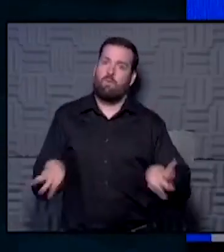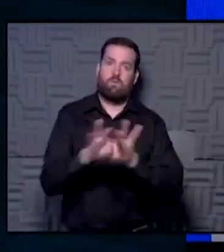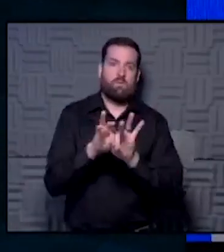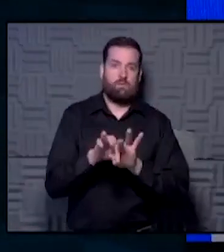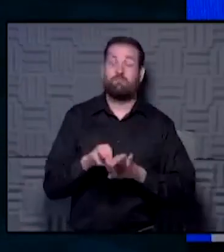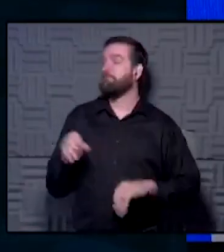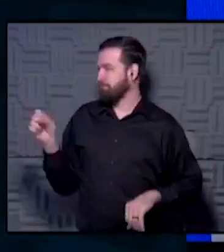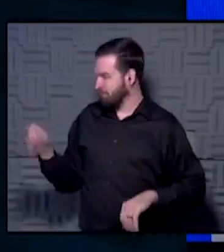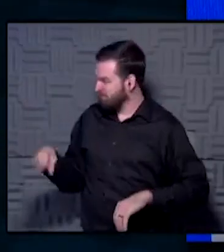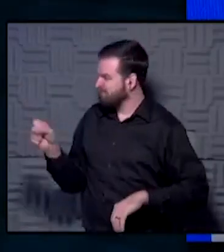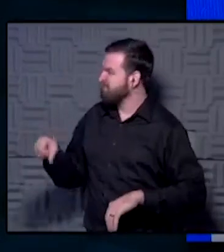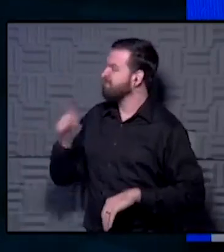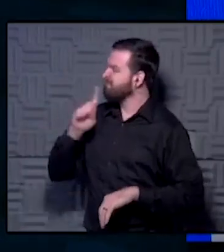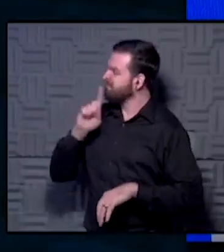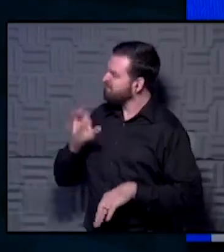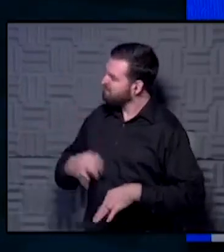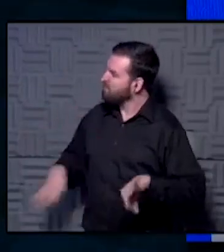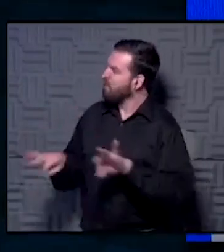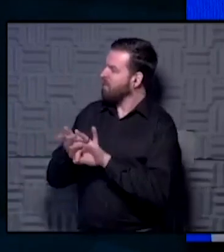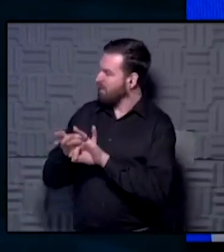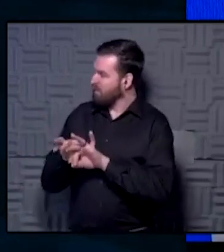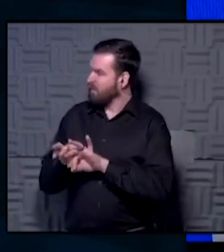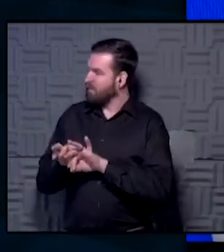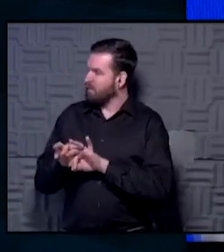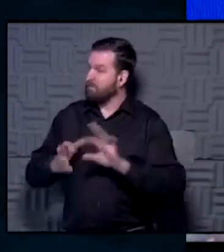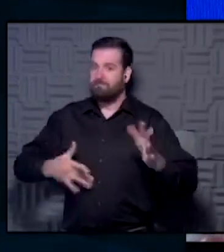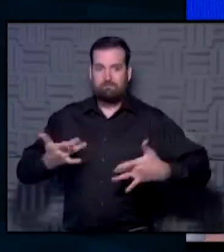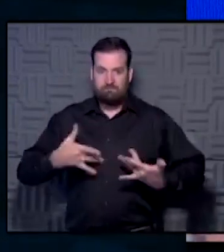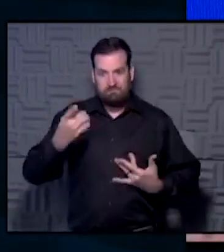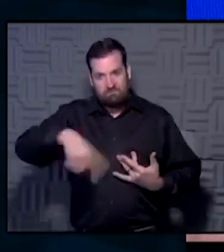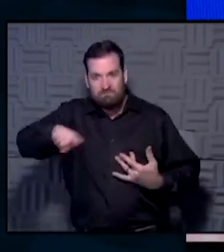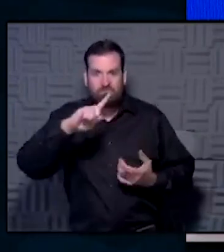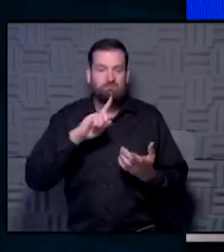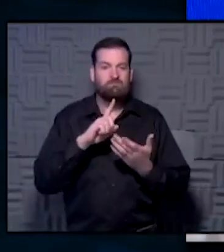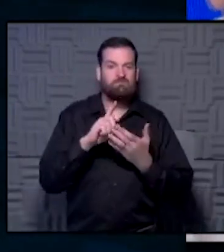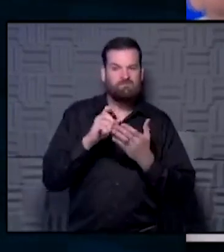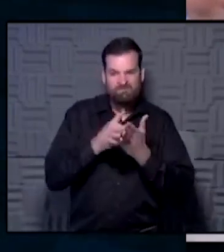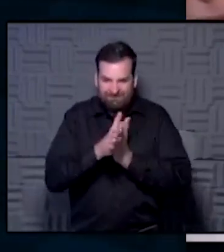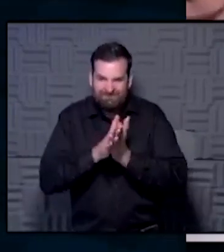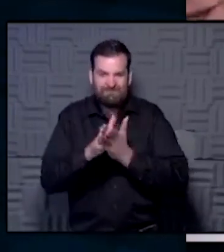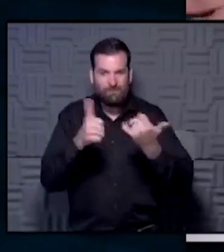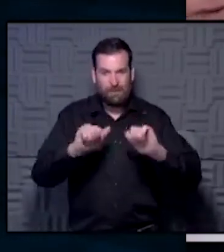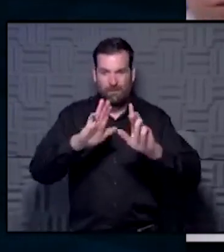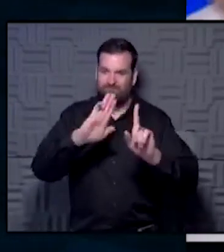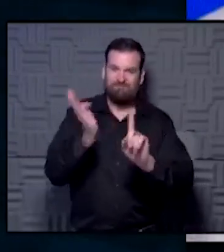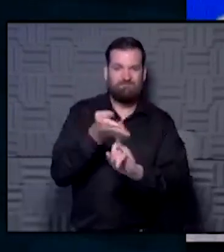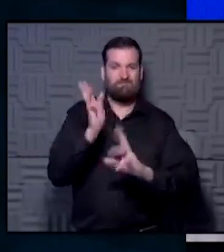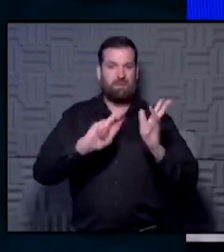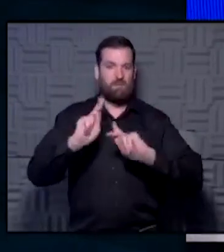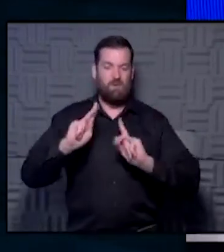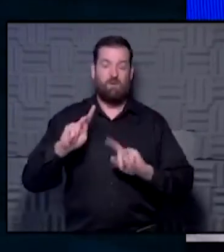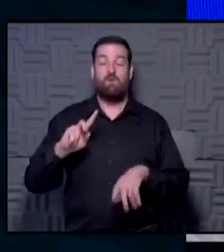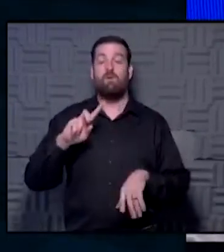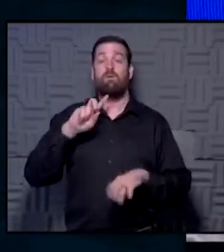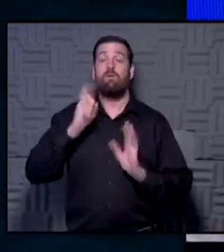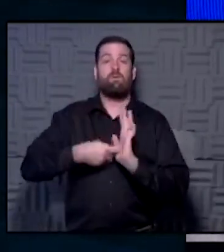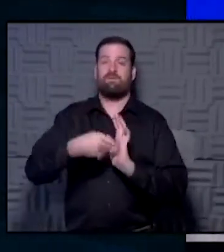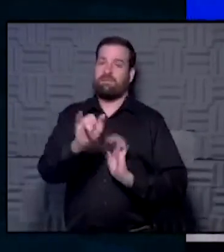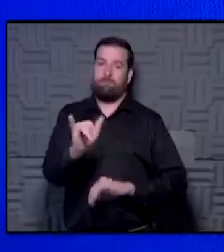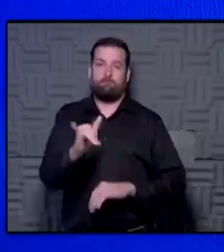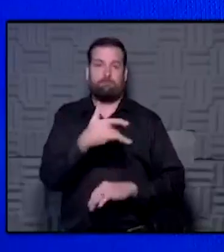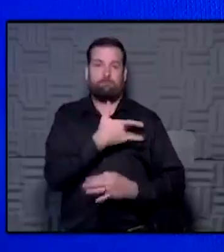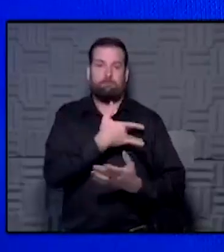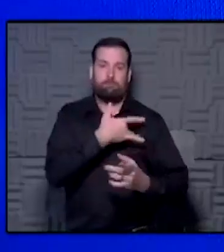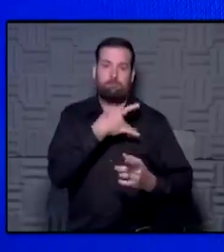Yeah, this is really important. And we're delighted that guys are out there in the front lines trying to convince people to do that. We've seen the same thing happen with heart